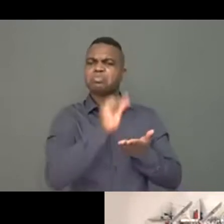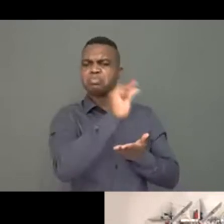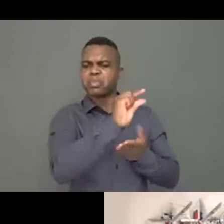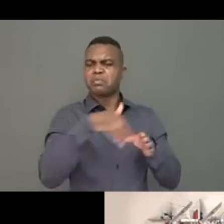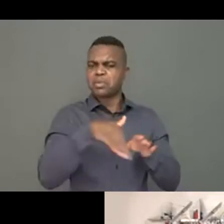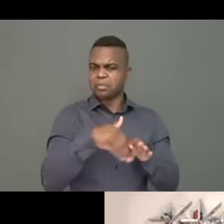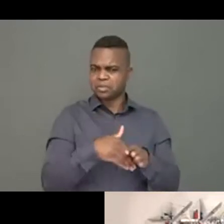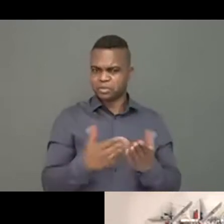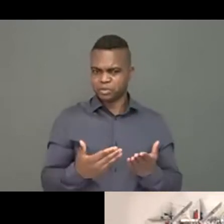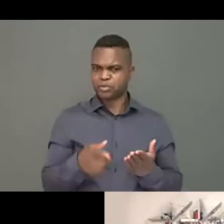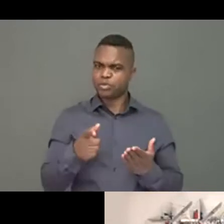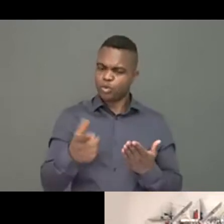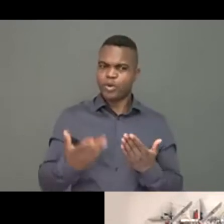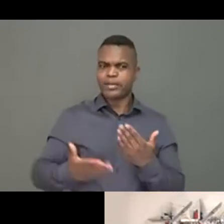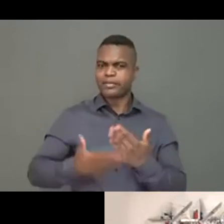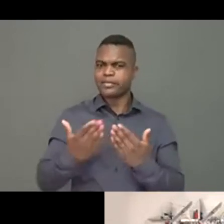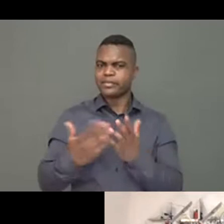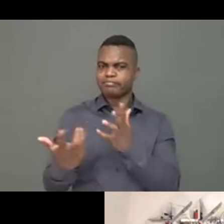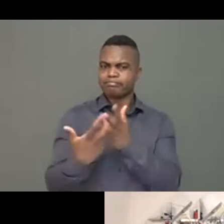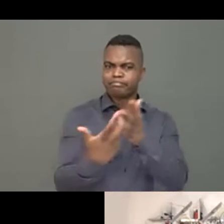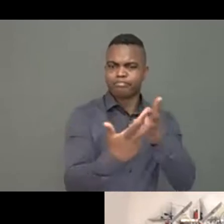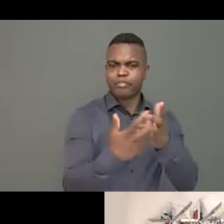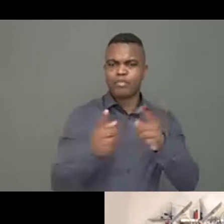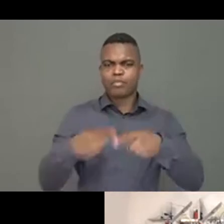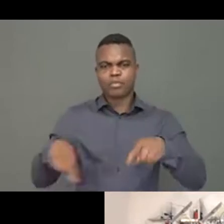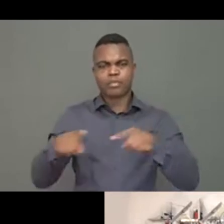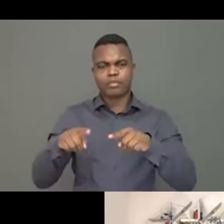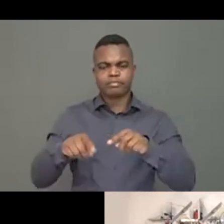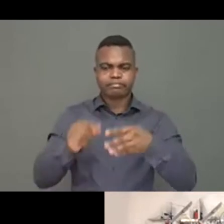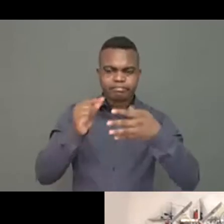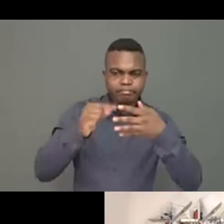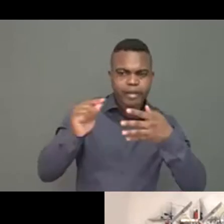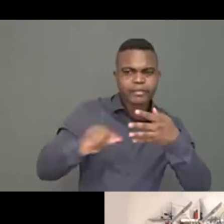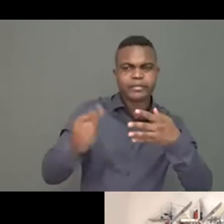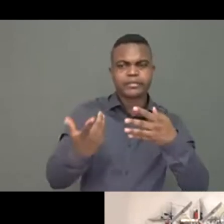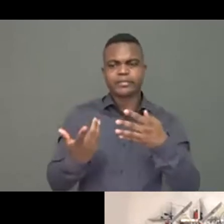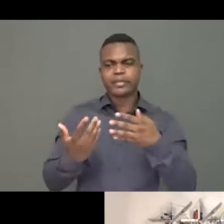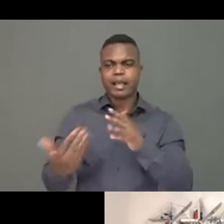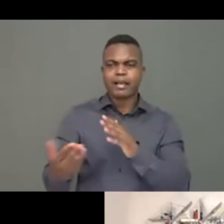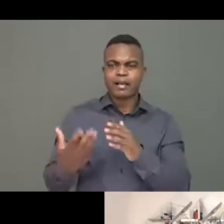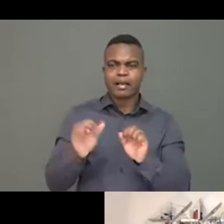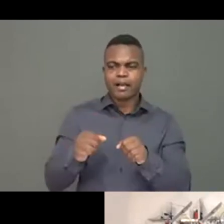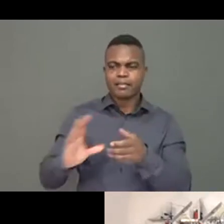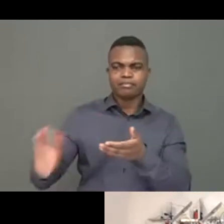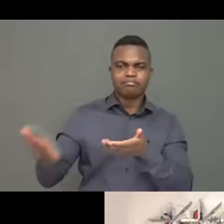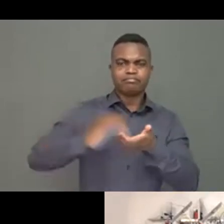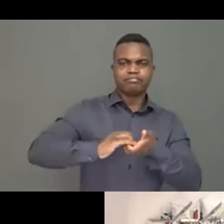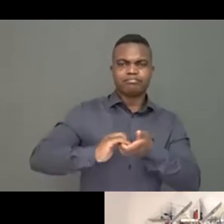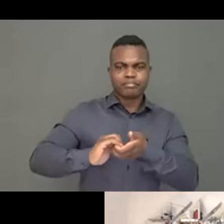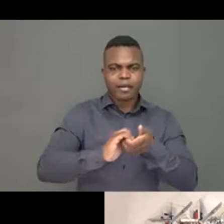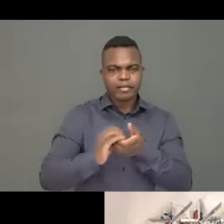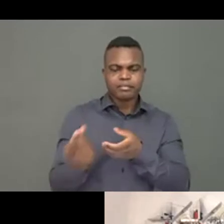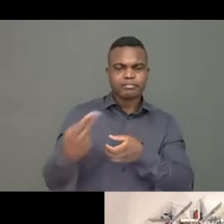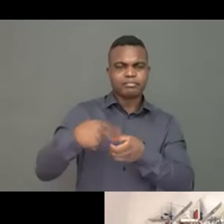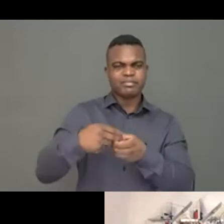with us in discussion. So don't be afraid. Come to us. We can have a discussion and see what